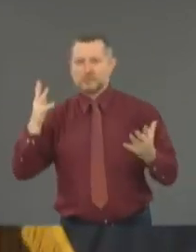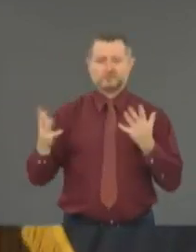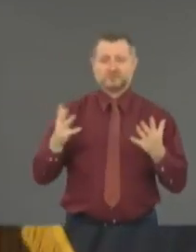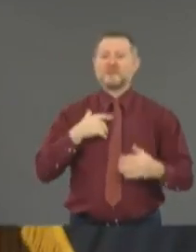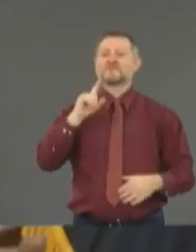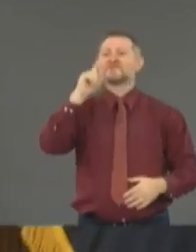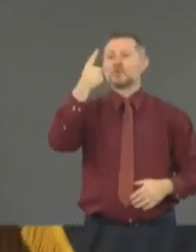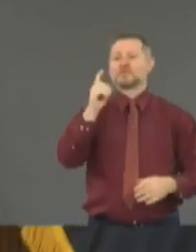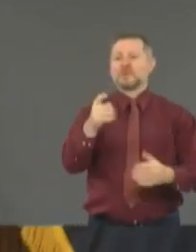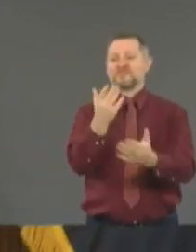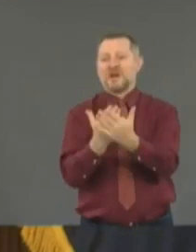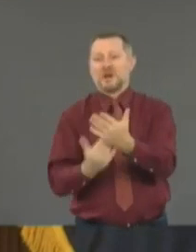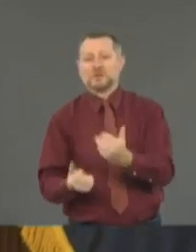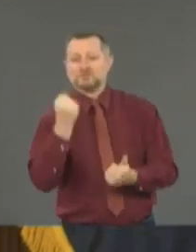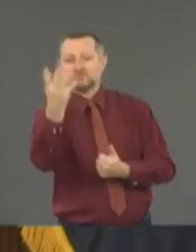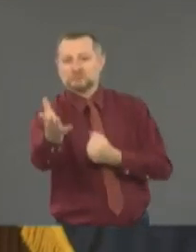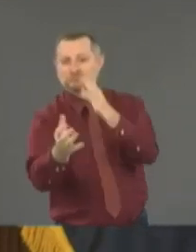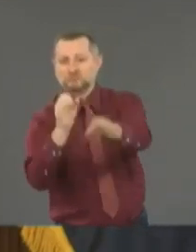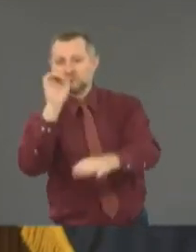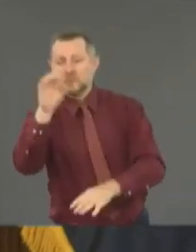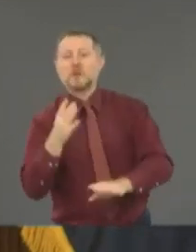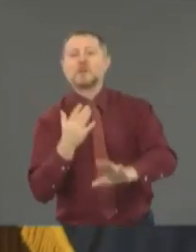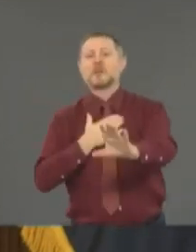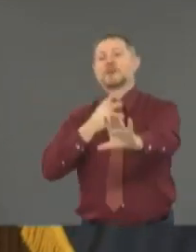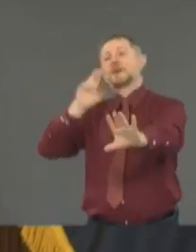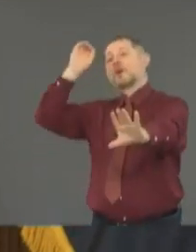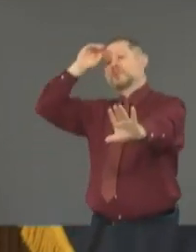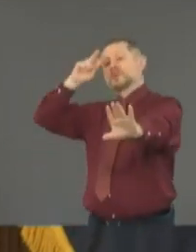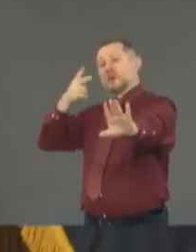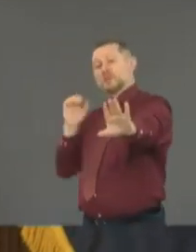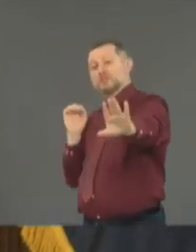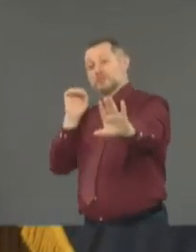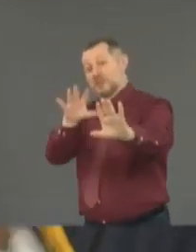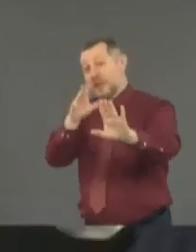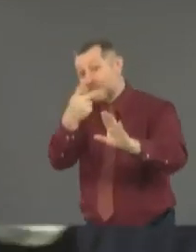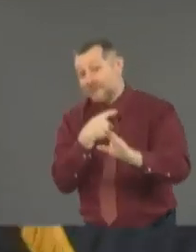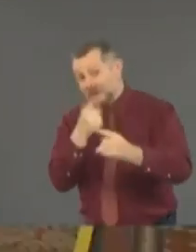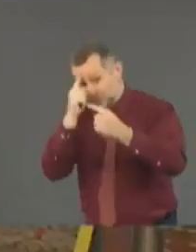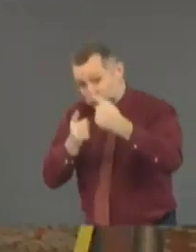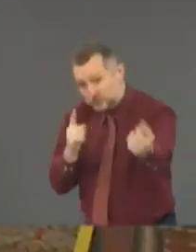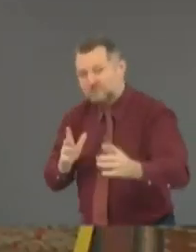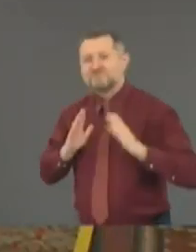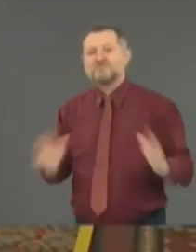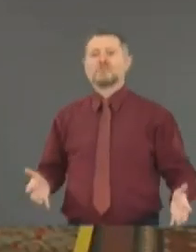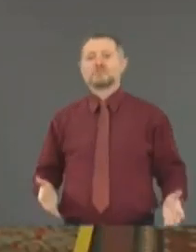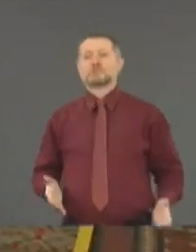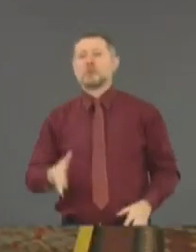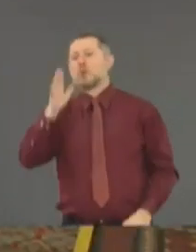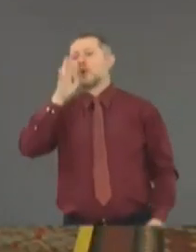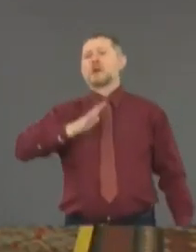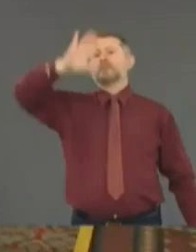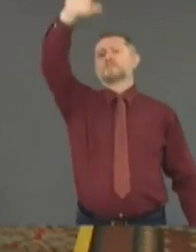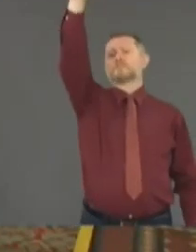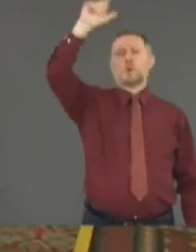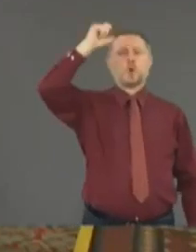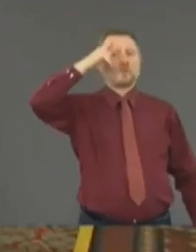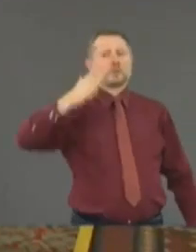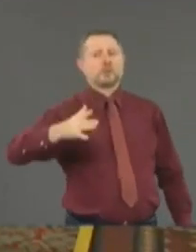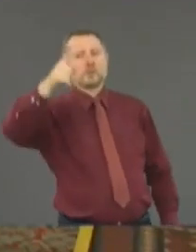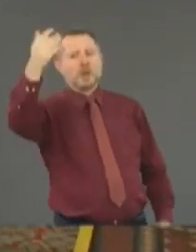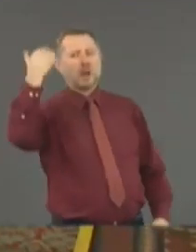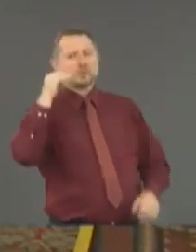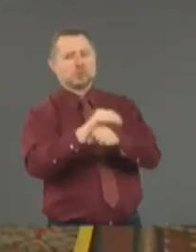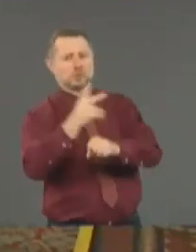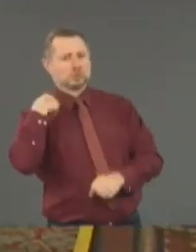here's my opinion based on those facts. And if we have a disagreement as opinion, fine. That's fine. At the same time, last night we all saw videos of New York City